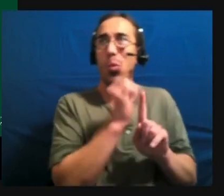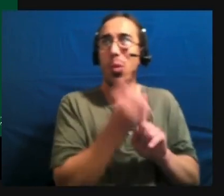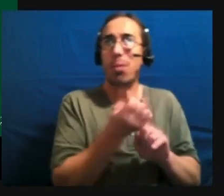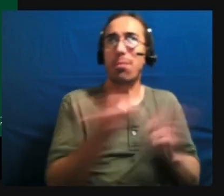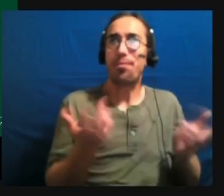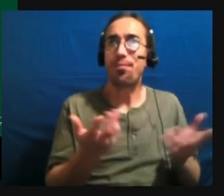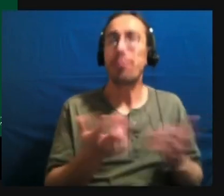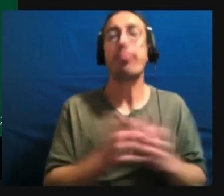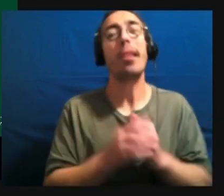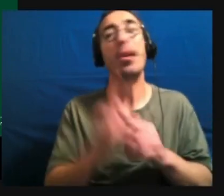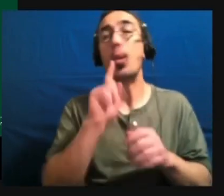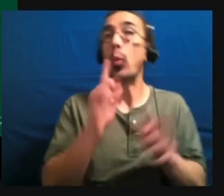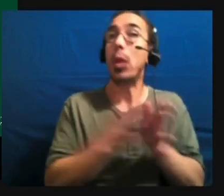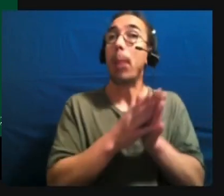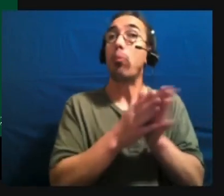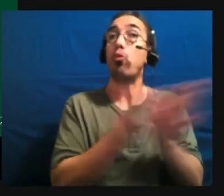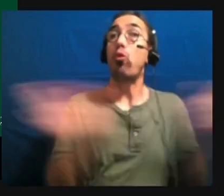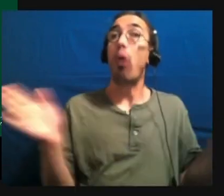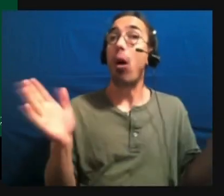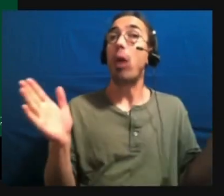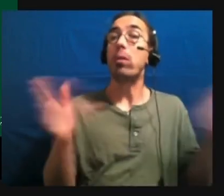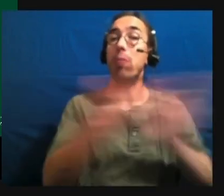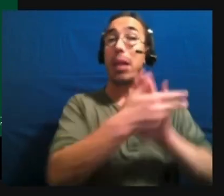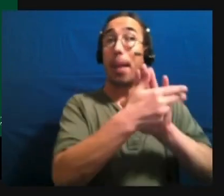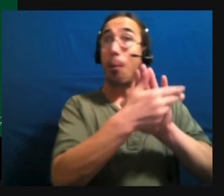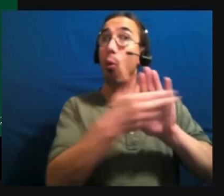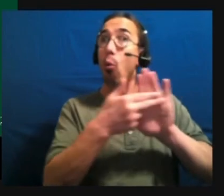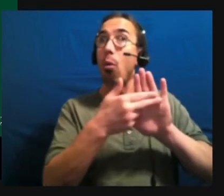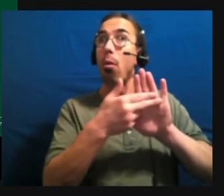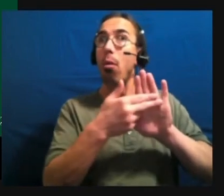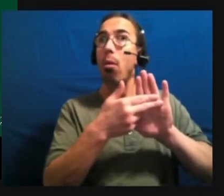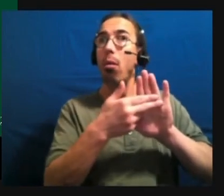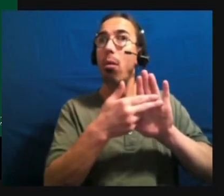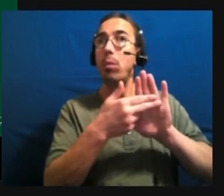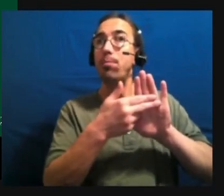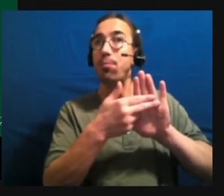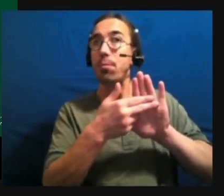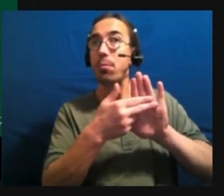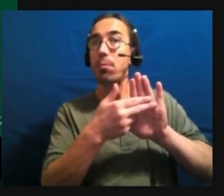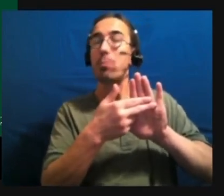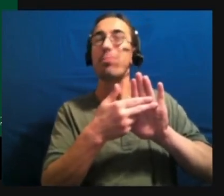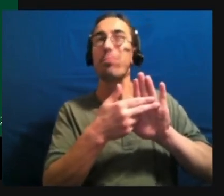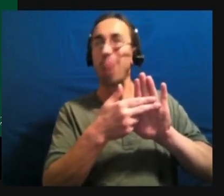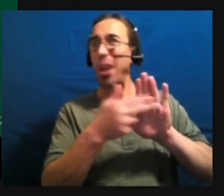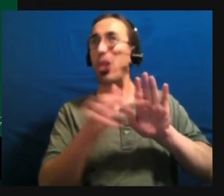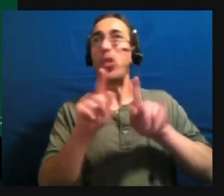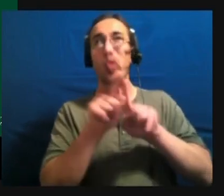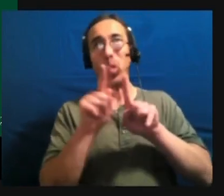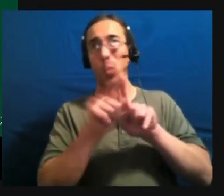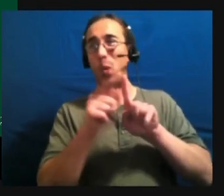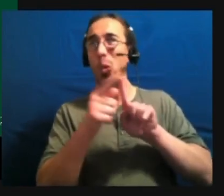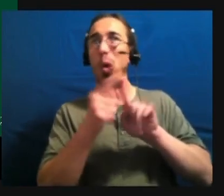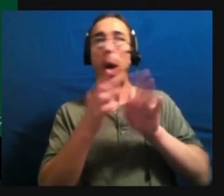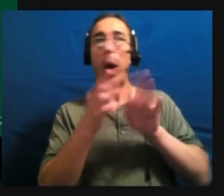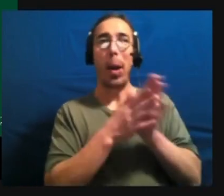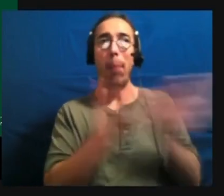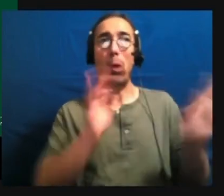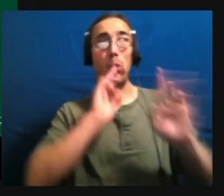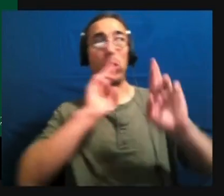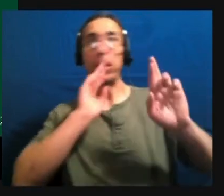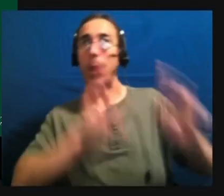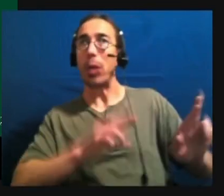very broad brush sort of, um, response to a much more nuanced